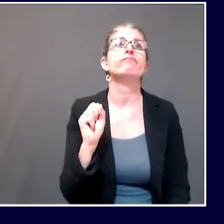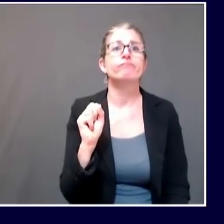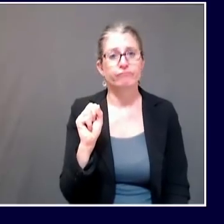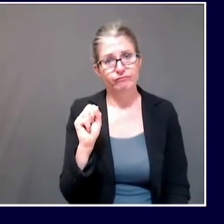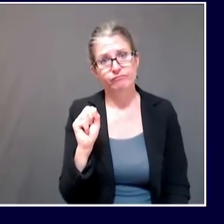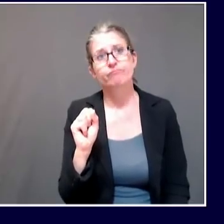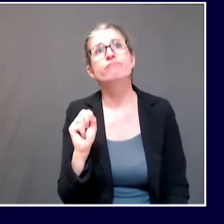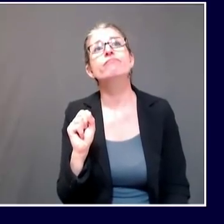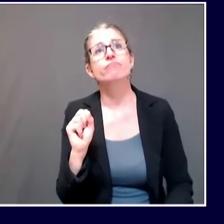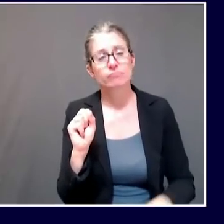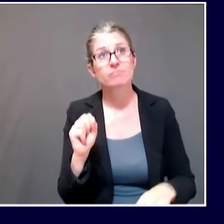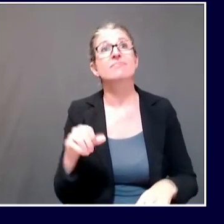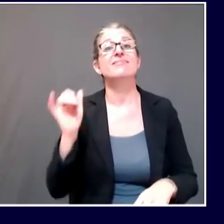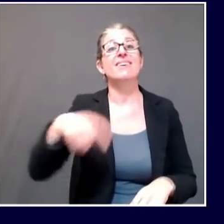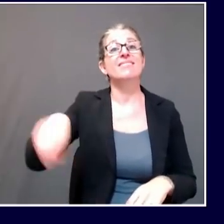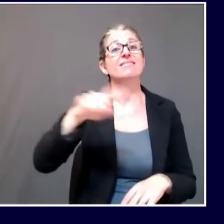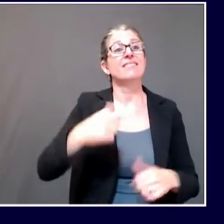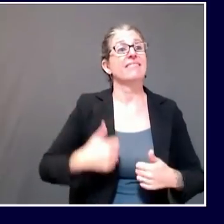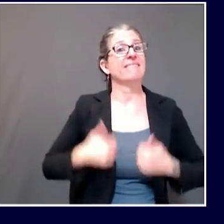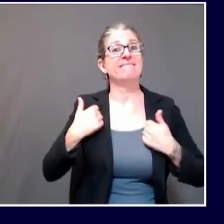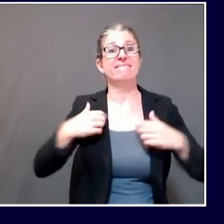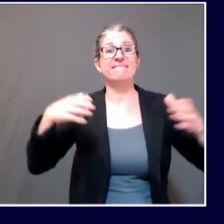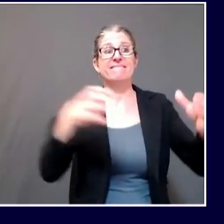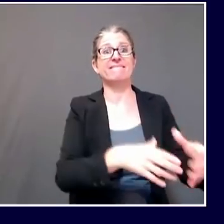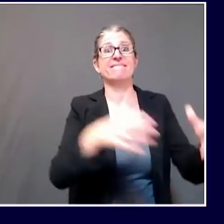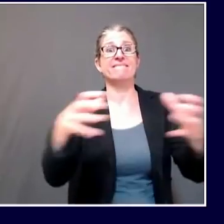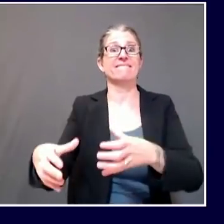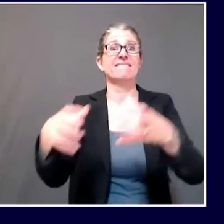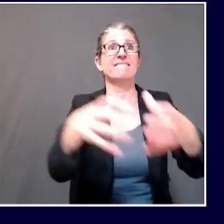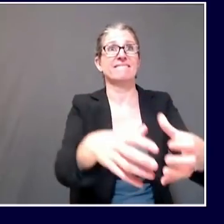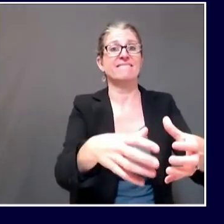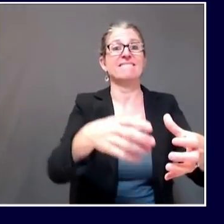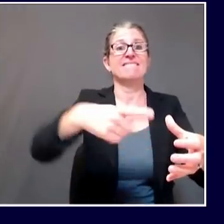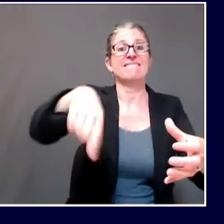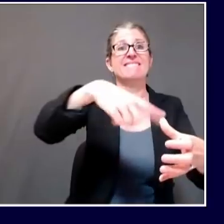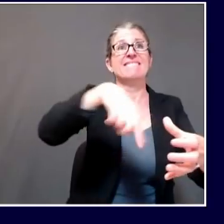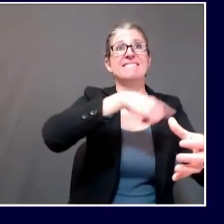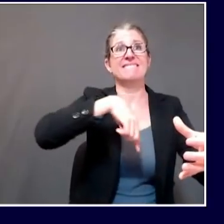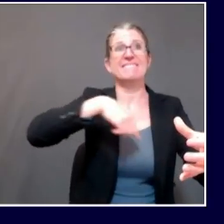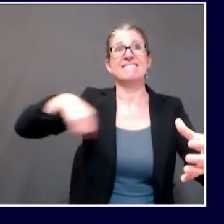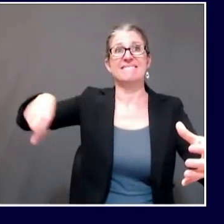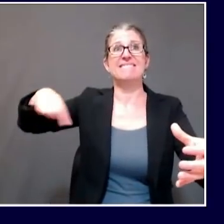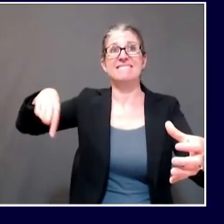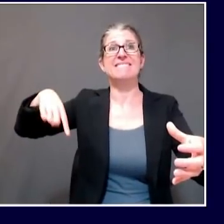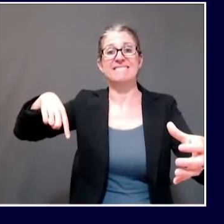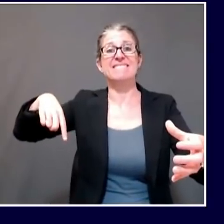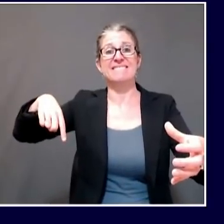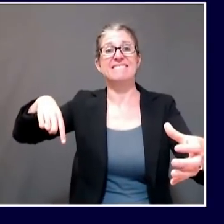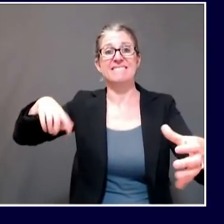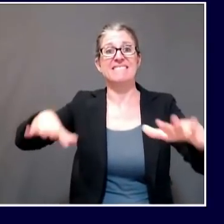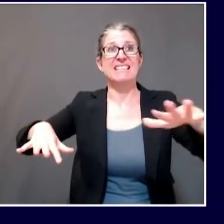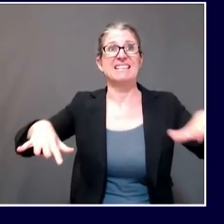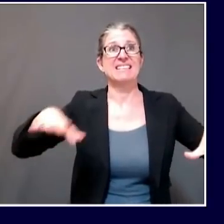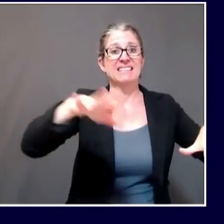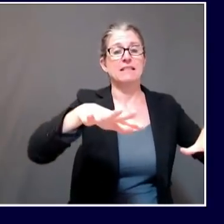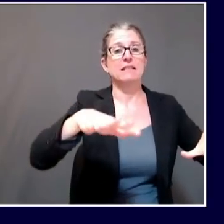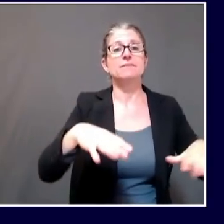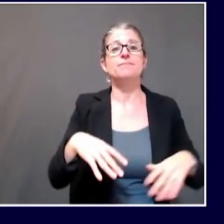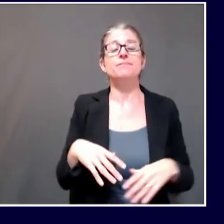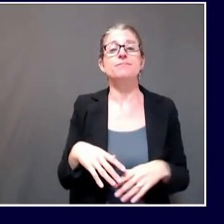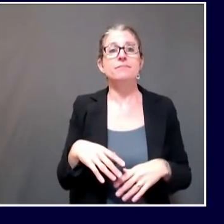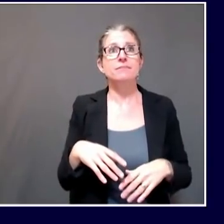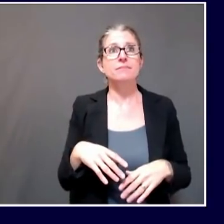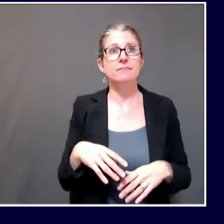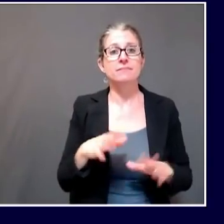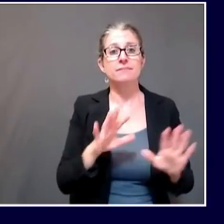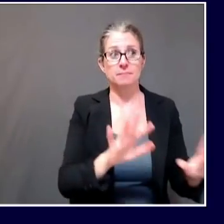nursing facilities where we have the highest risk, what is the next ring of types of facilities that we could begin to tap into